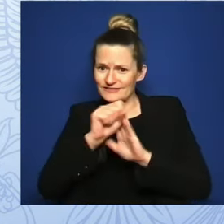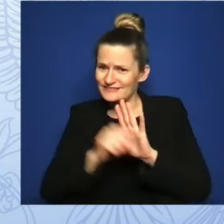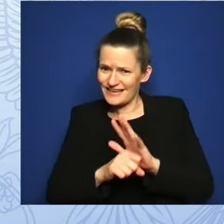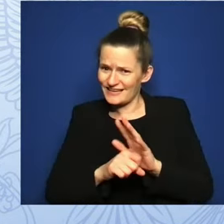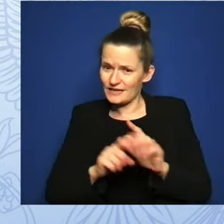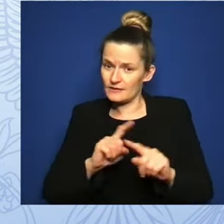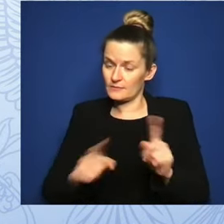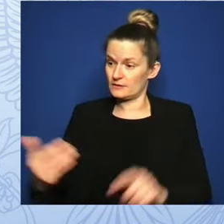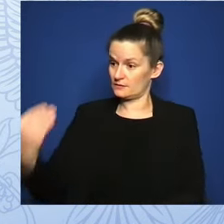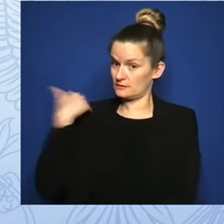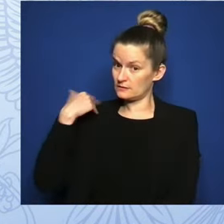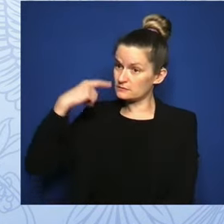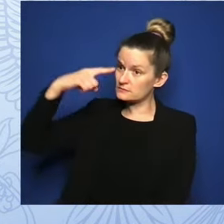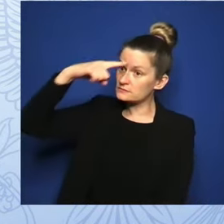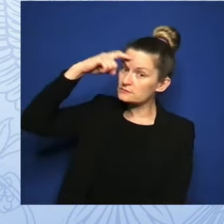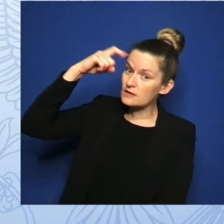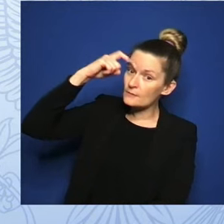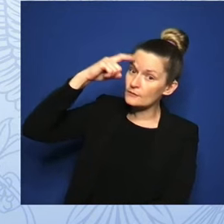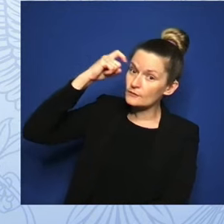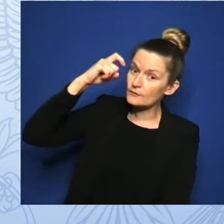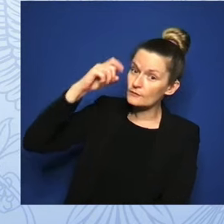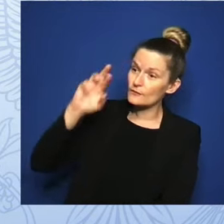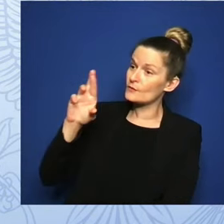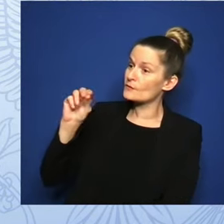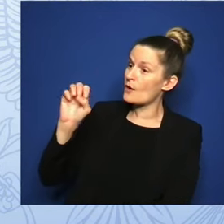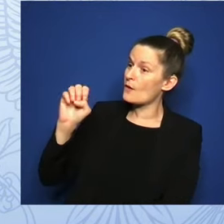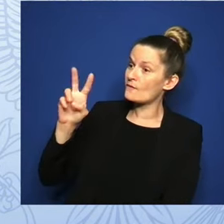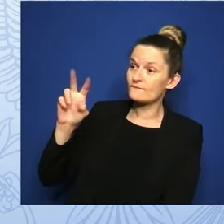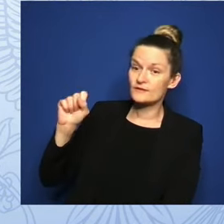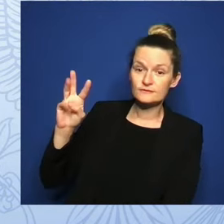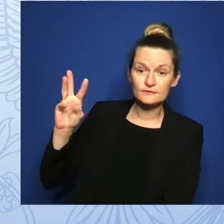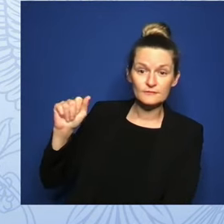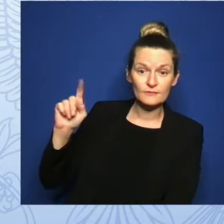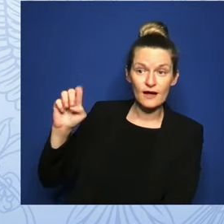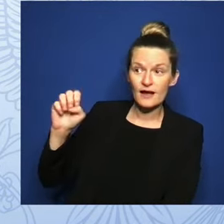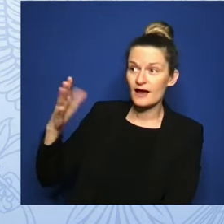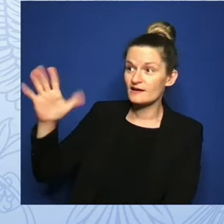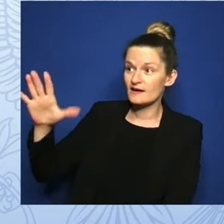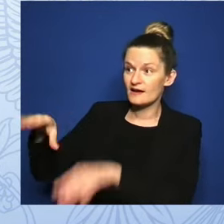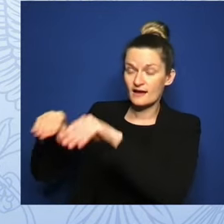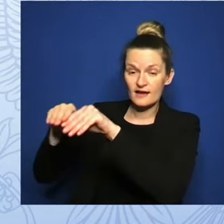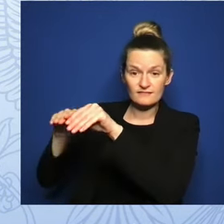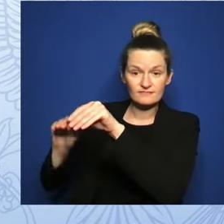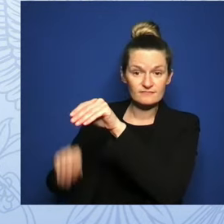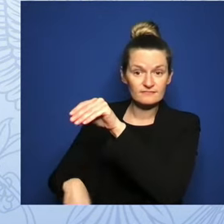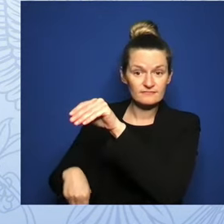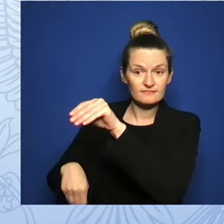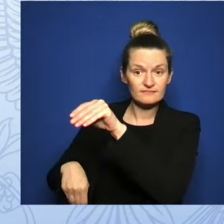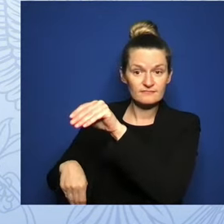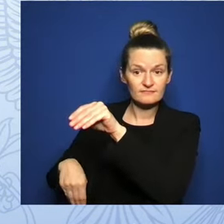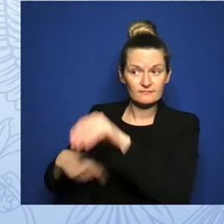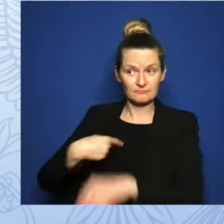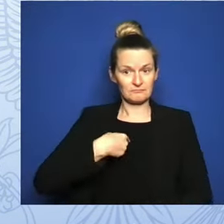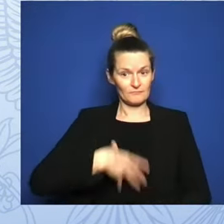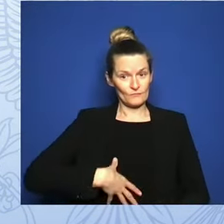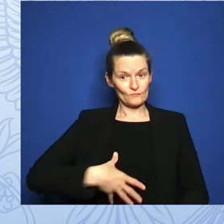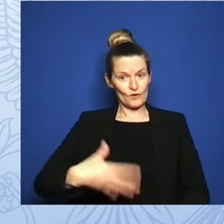I was nervously pregnant again, and a routine ultrasound showed